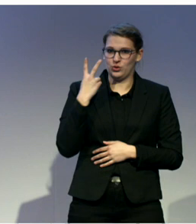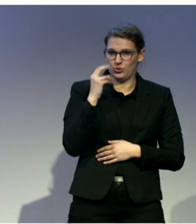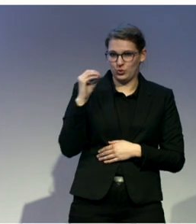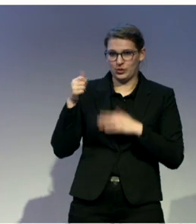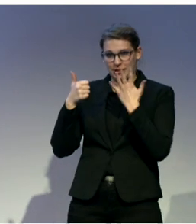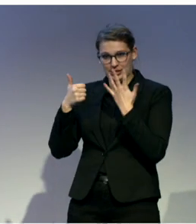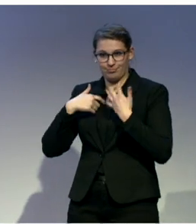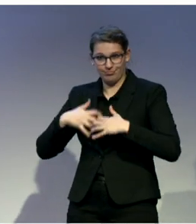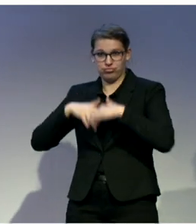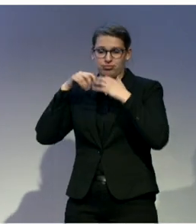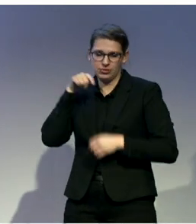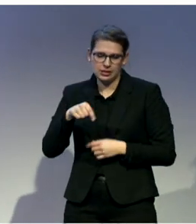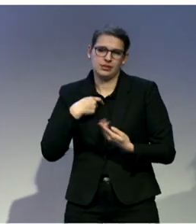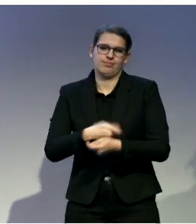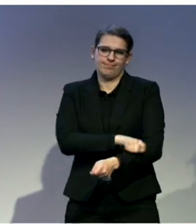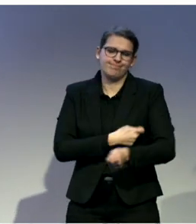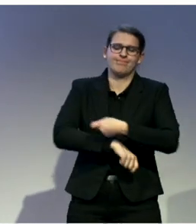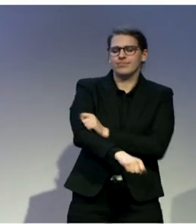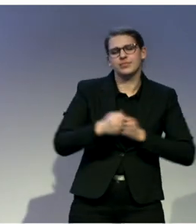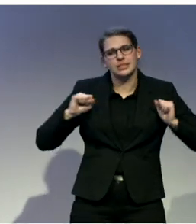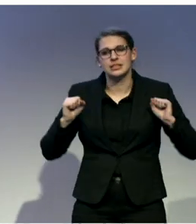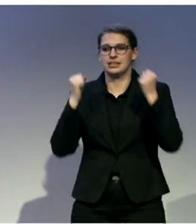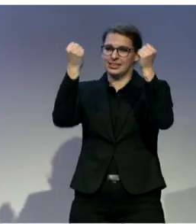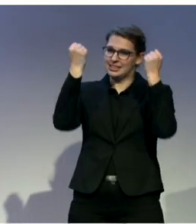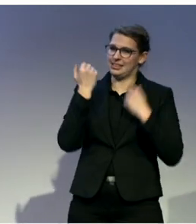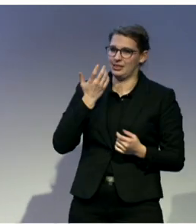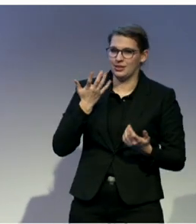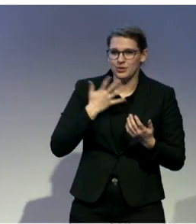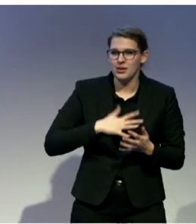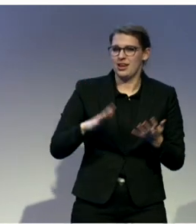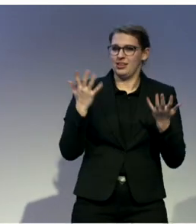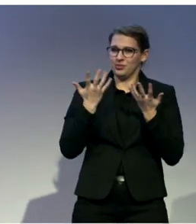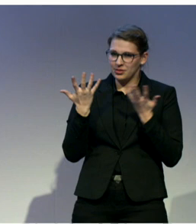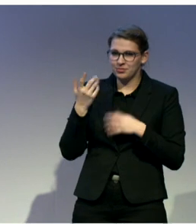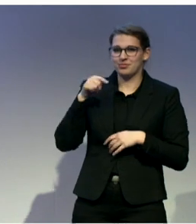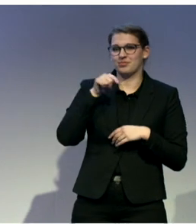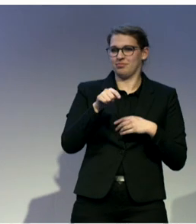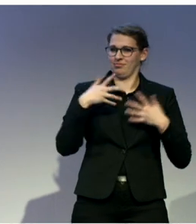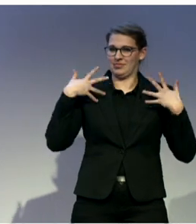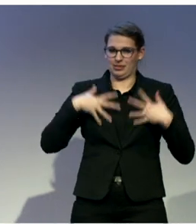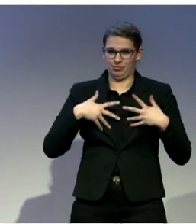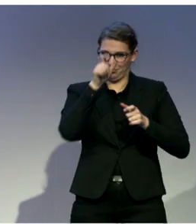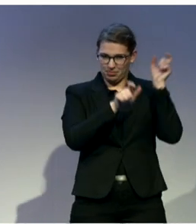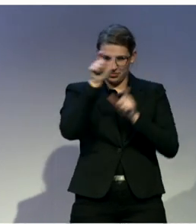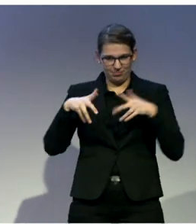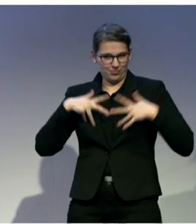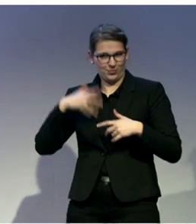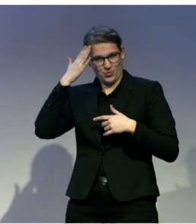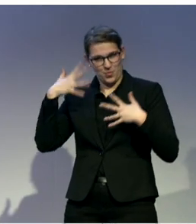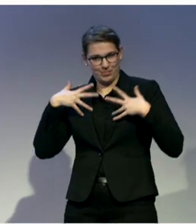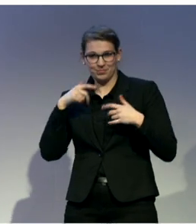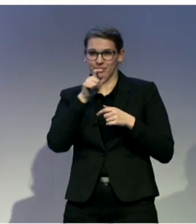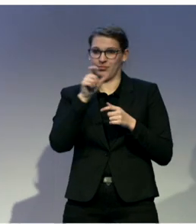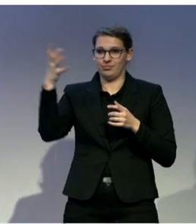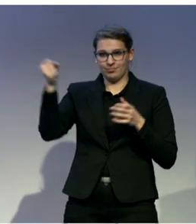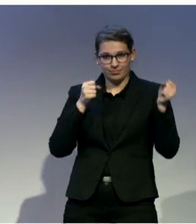was and is to fight against the lack of information and the importance of sign language acquisition. We are a bilingual